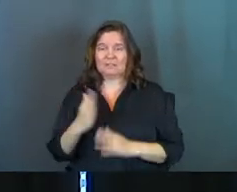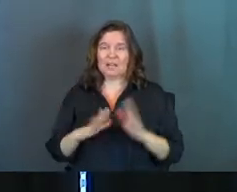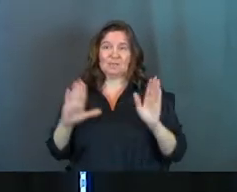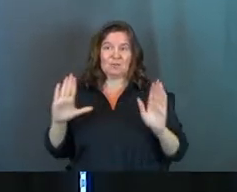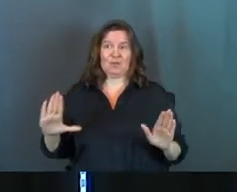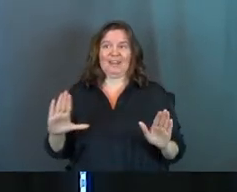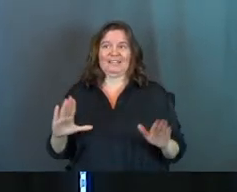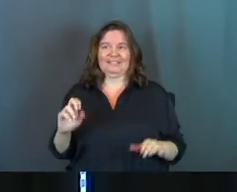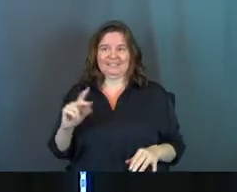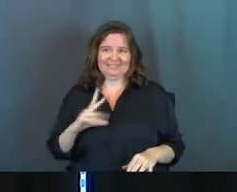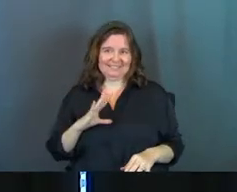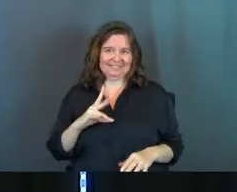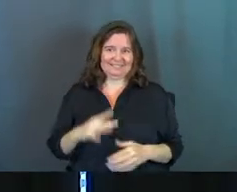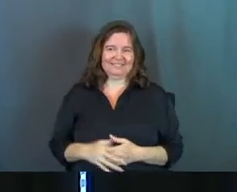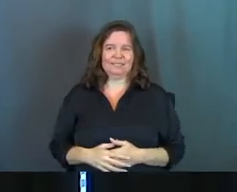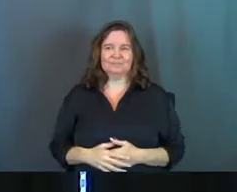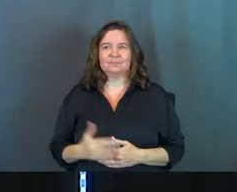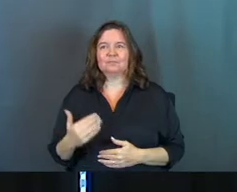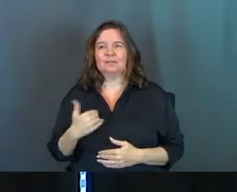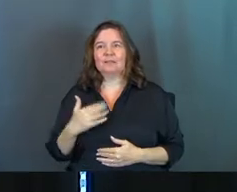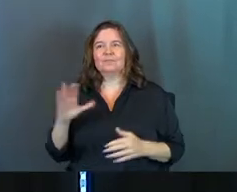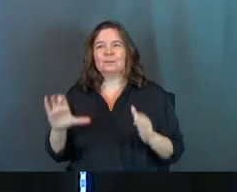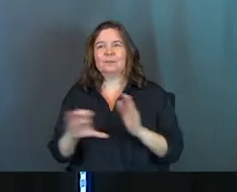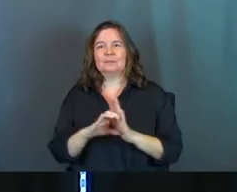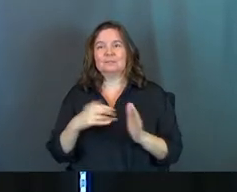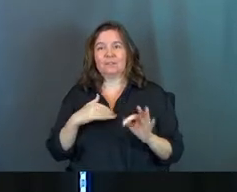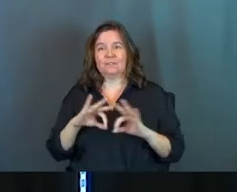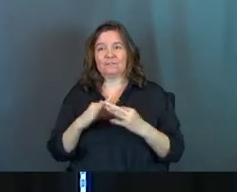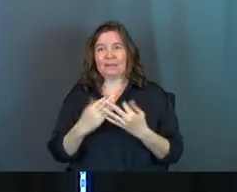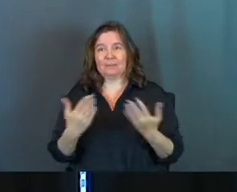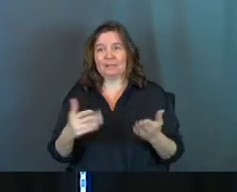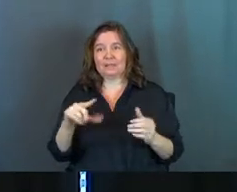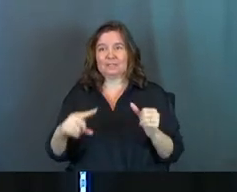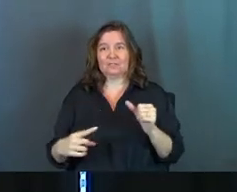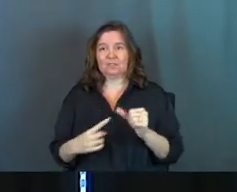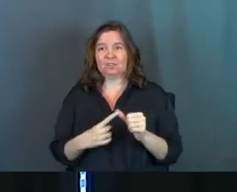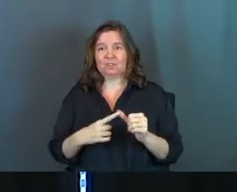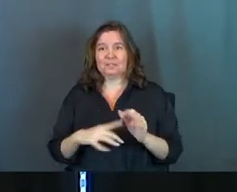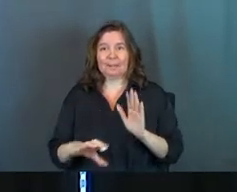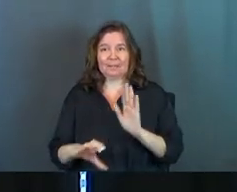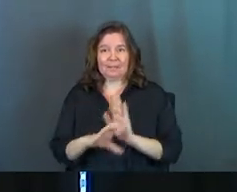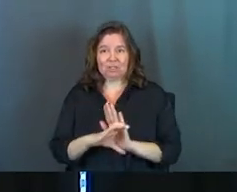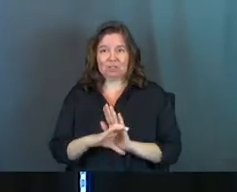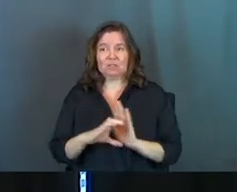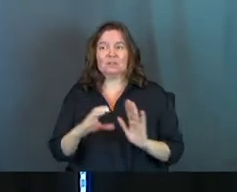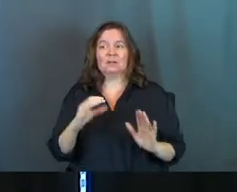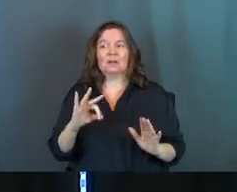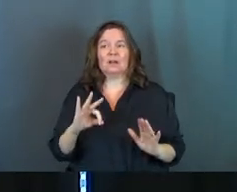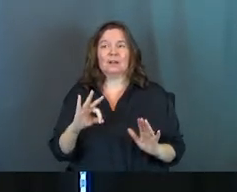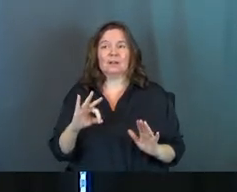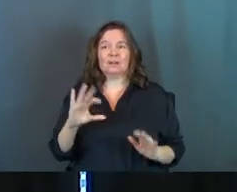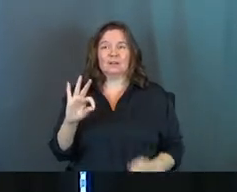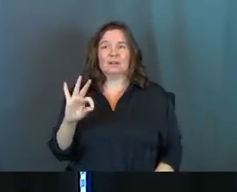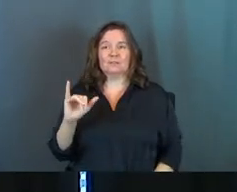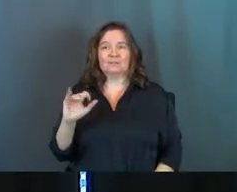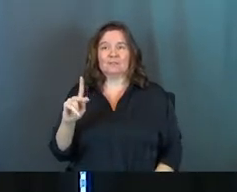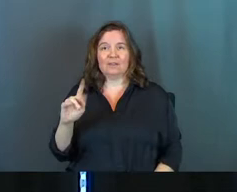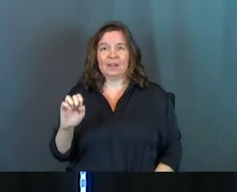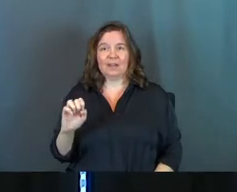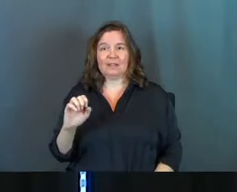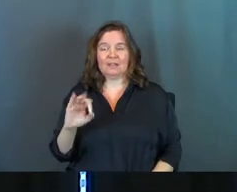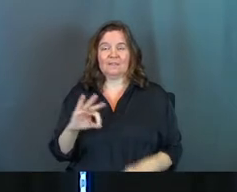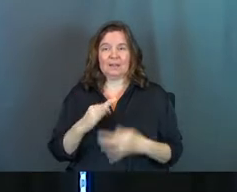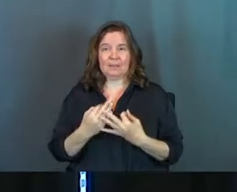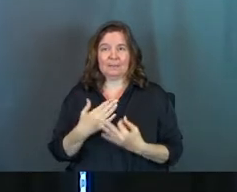some greatness, okay? So I've got some pictures of some family right here. This first picture is of the Fike family. So